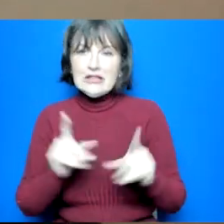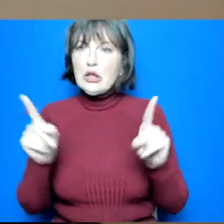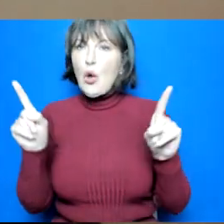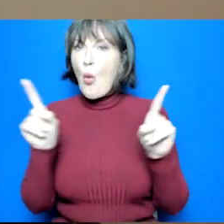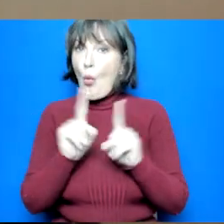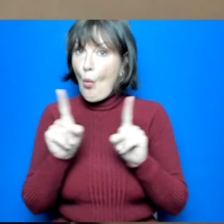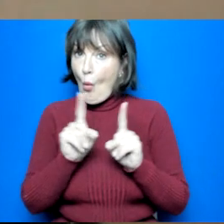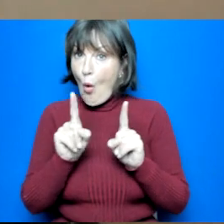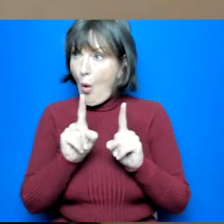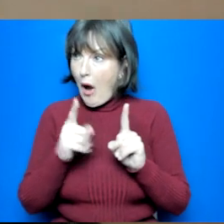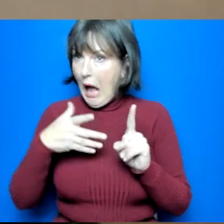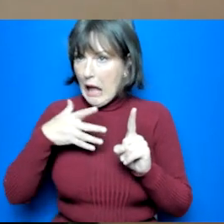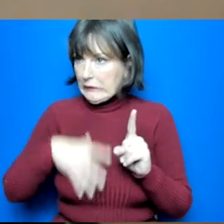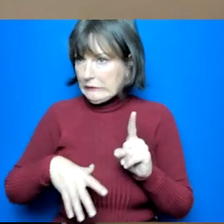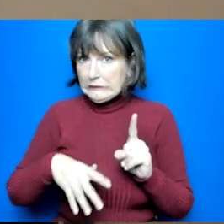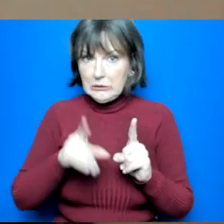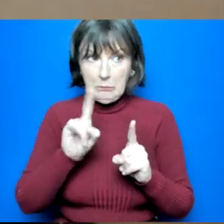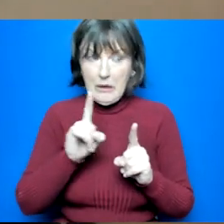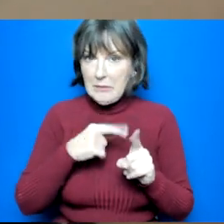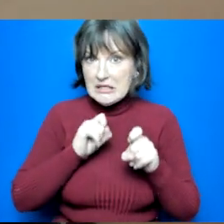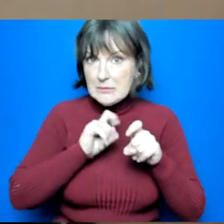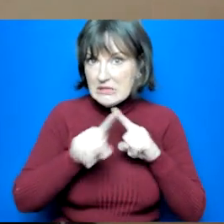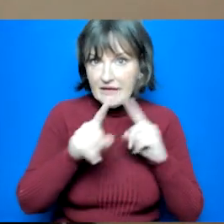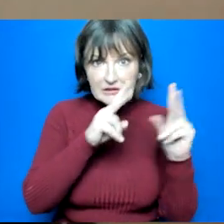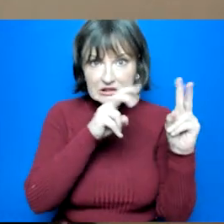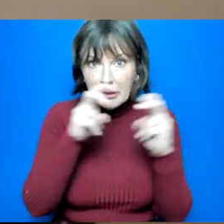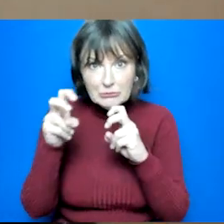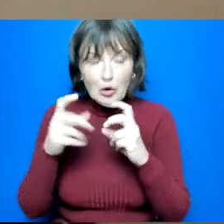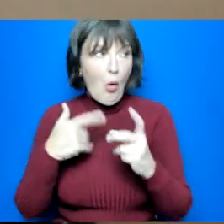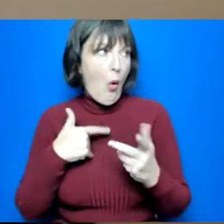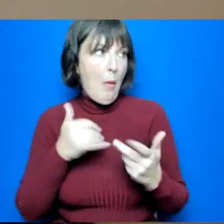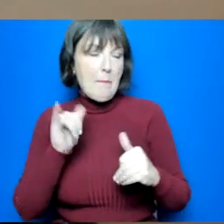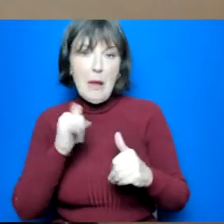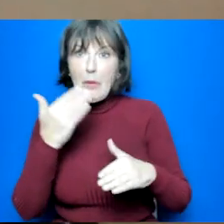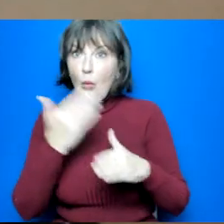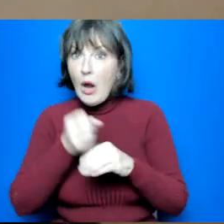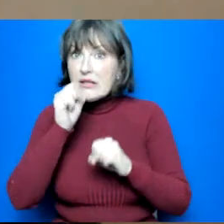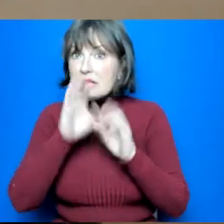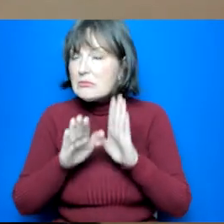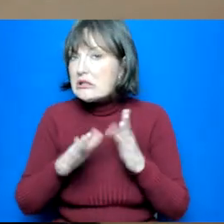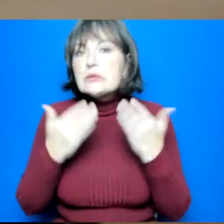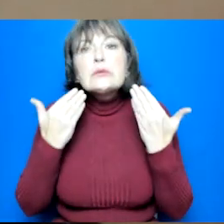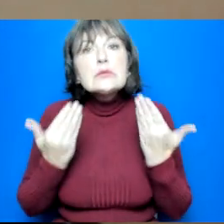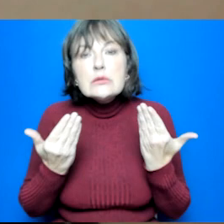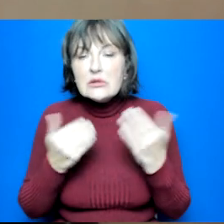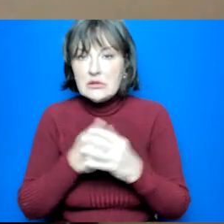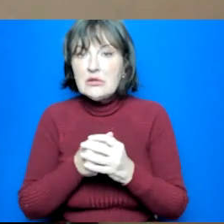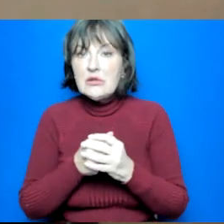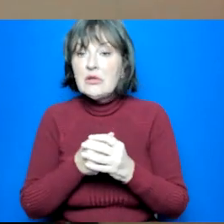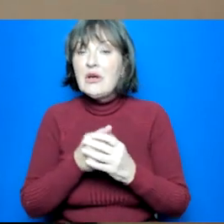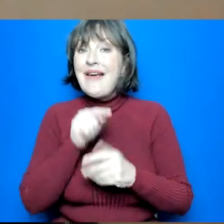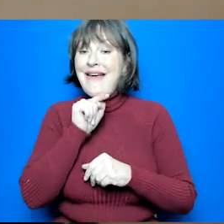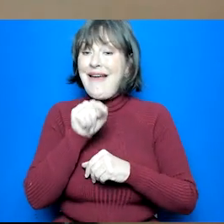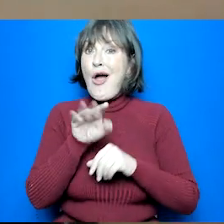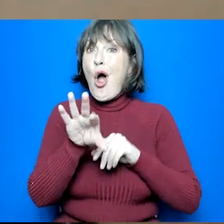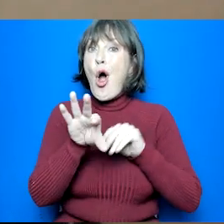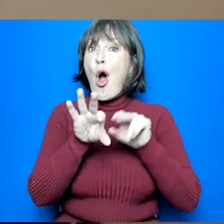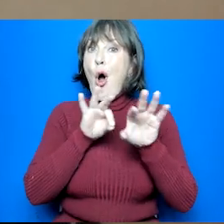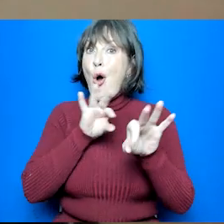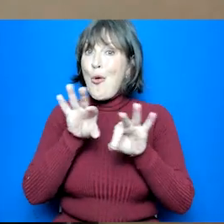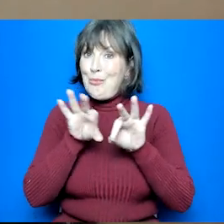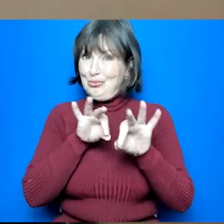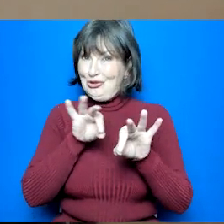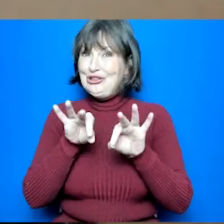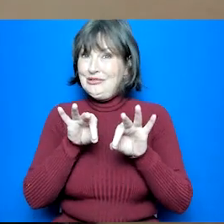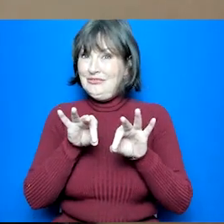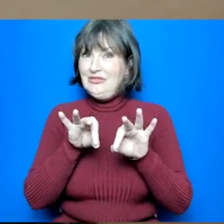required to get in whether that's specific subjects or work experience for example the option choice process will allow for a broad